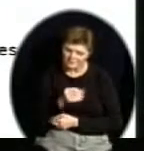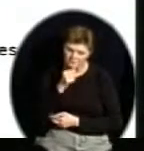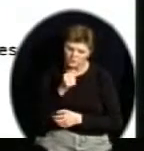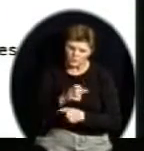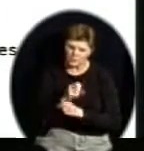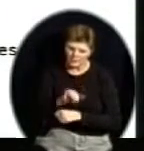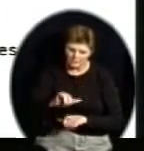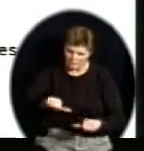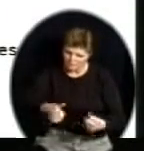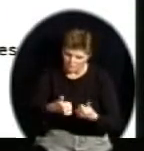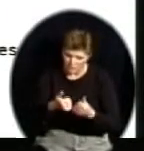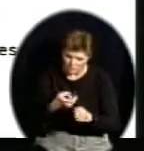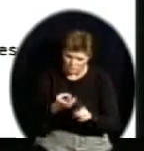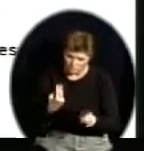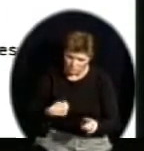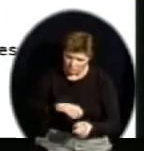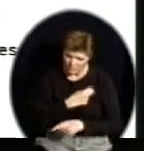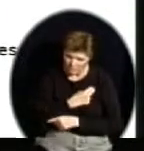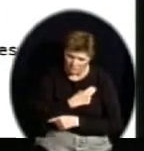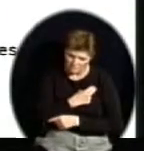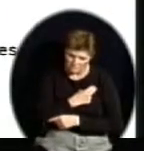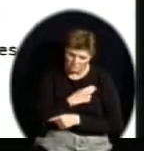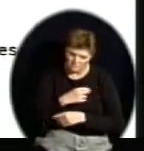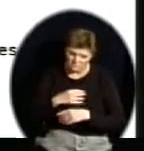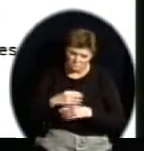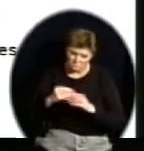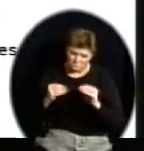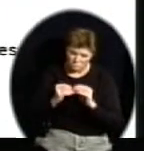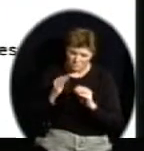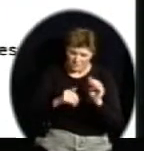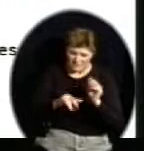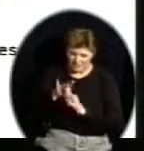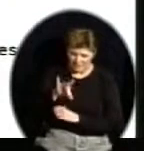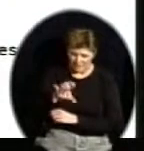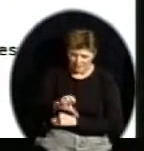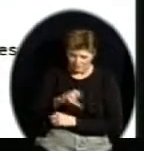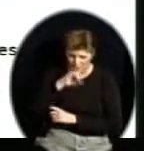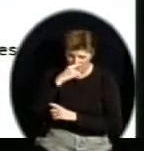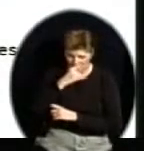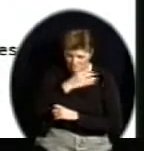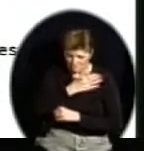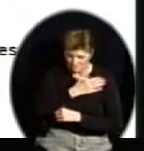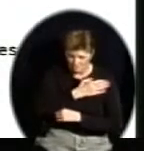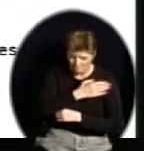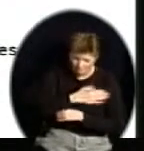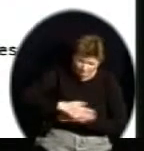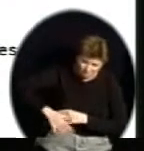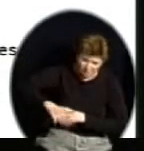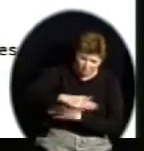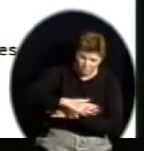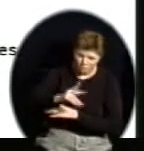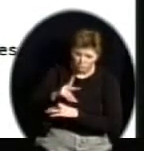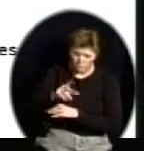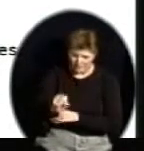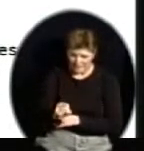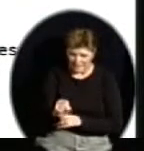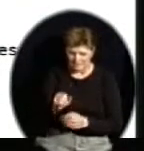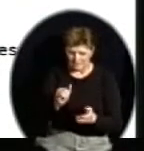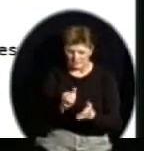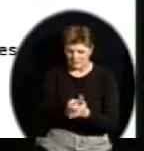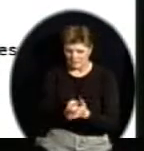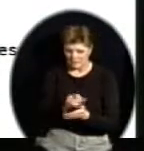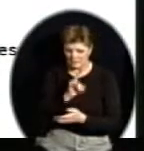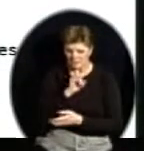approximately over 1,800 students with disabilities across the state of Kansas that were reclassified under this penalty type system